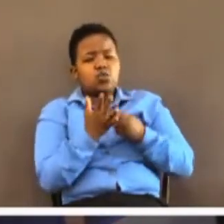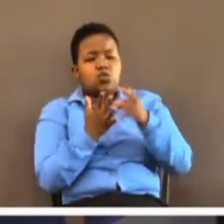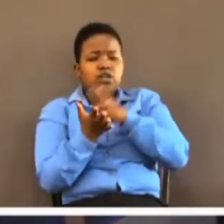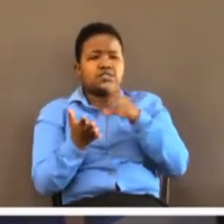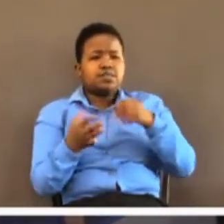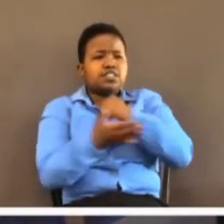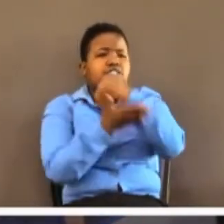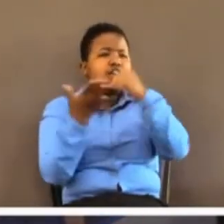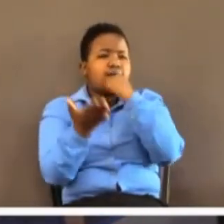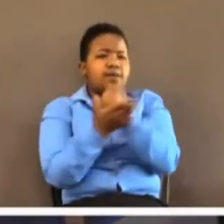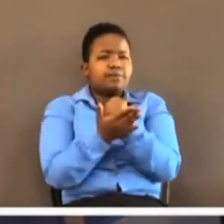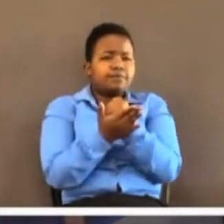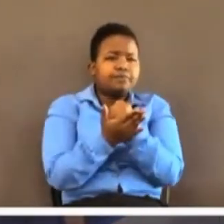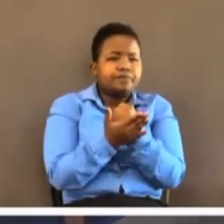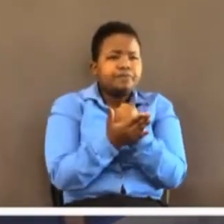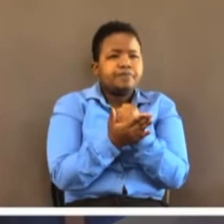Amen. Let us pray.